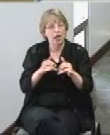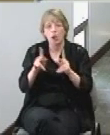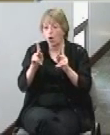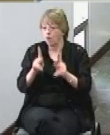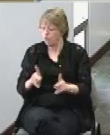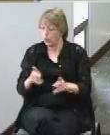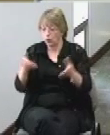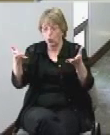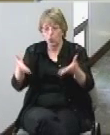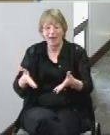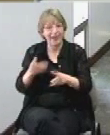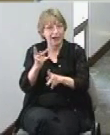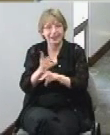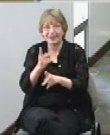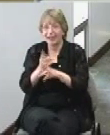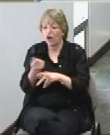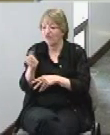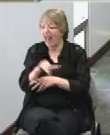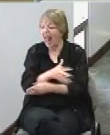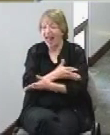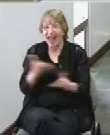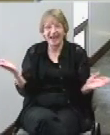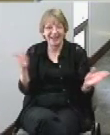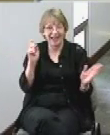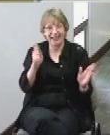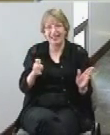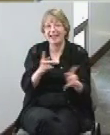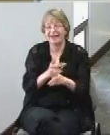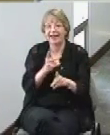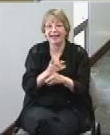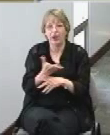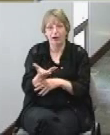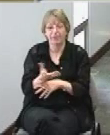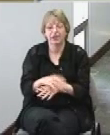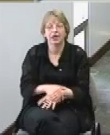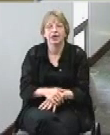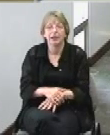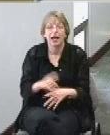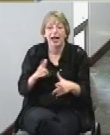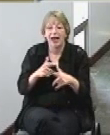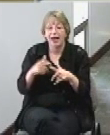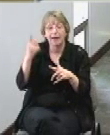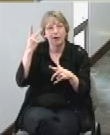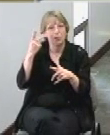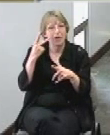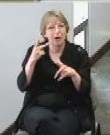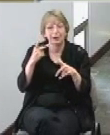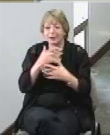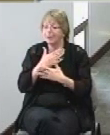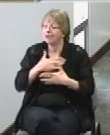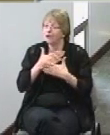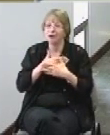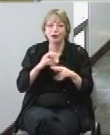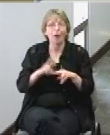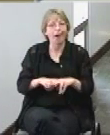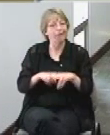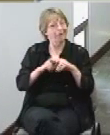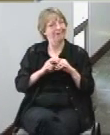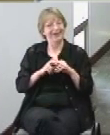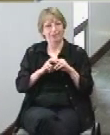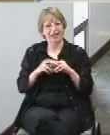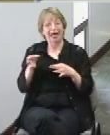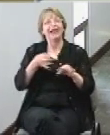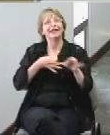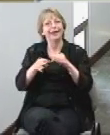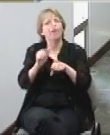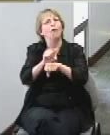there to take care of anything that needs to be done so the the parents can just enjoy the party instead of work the party